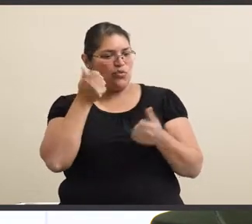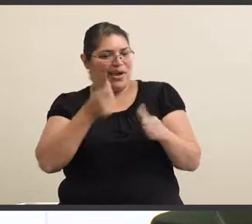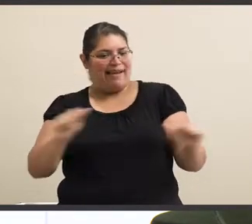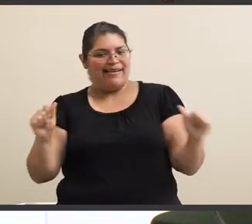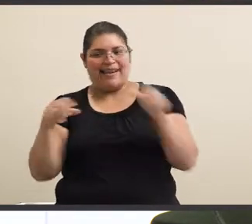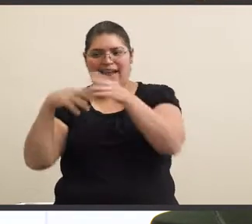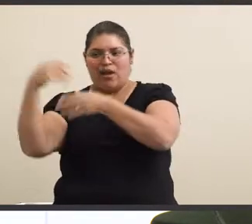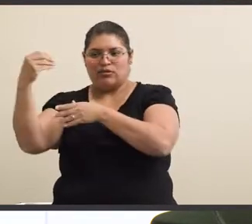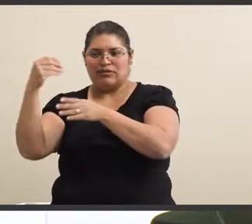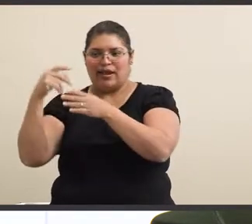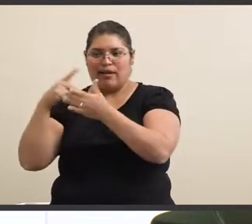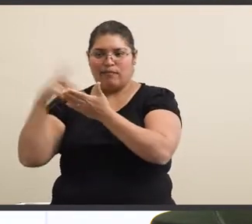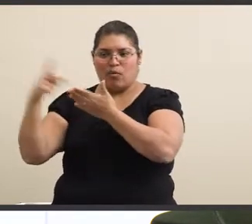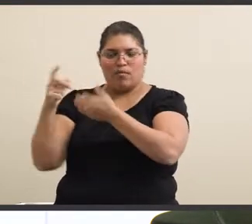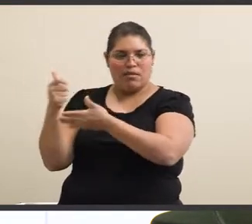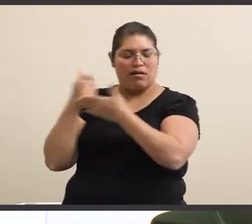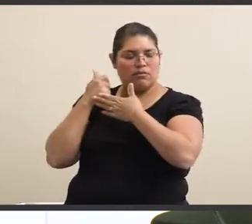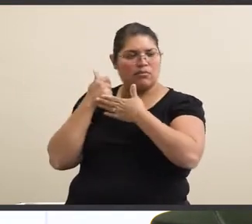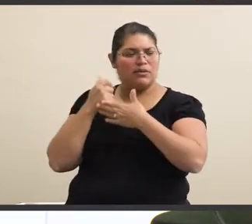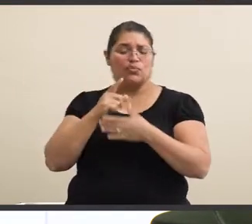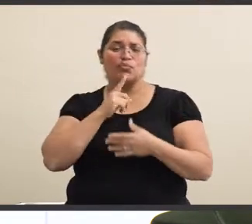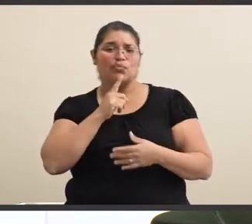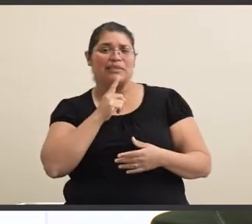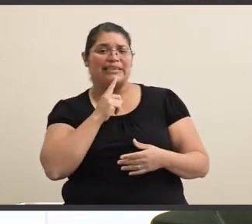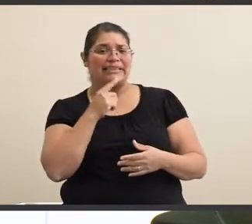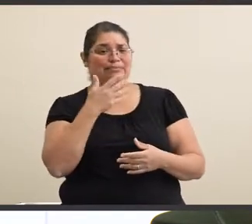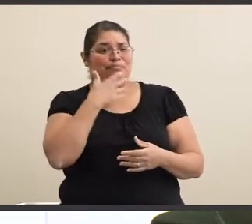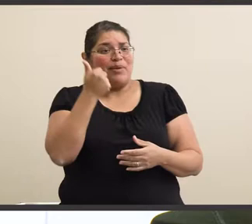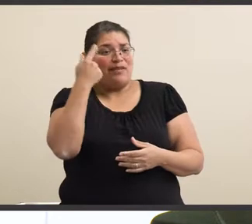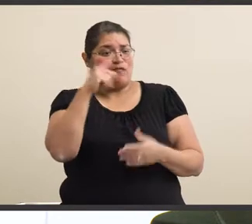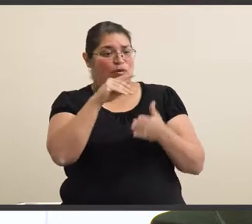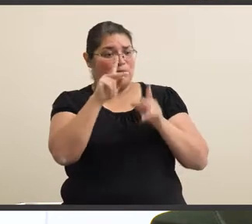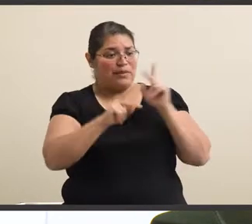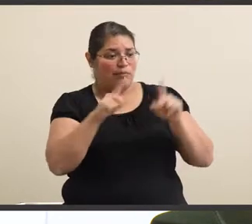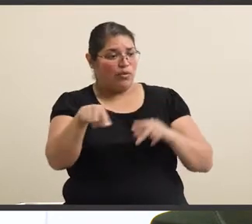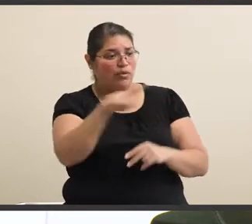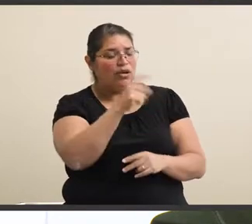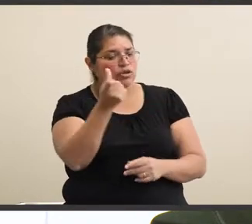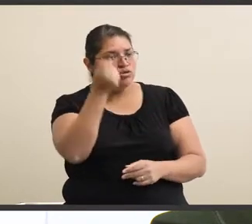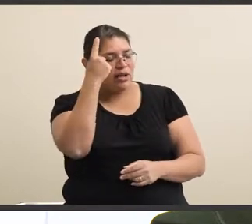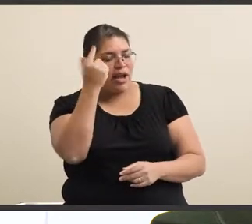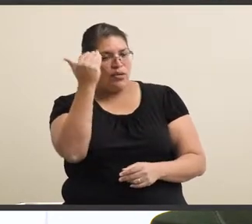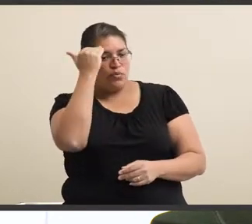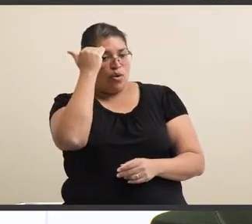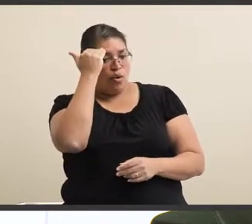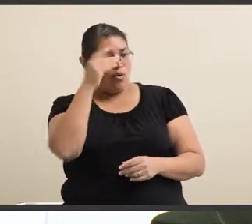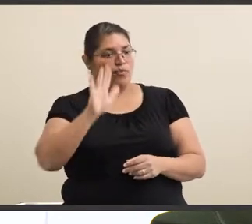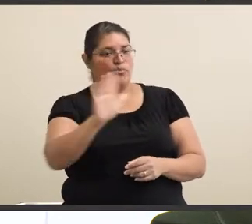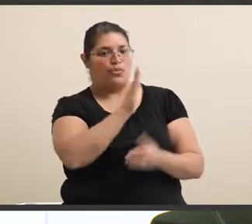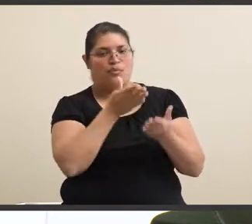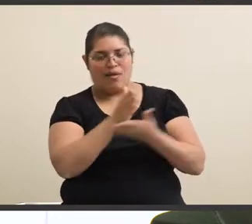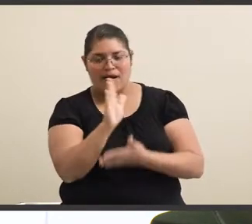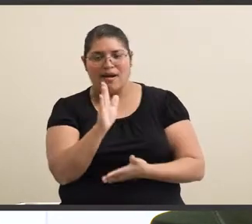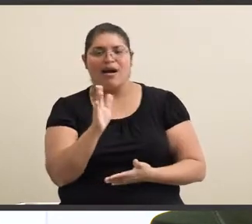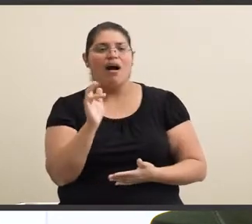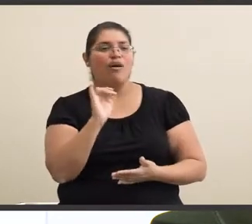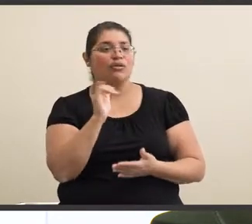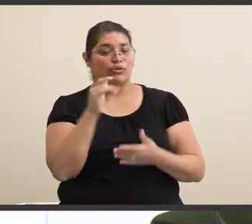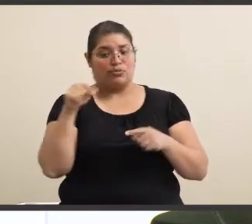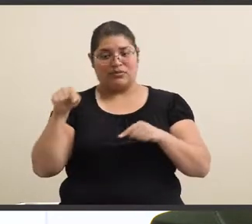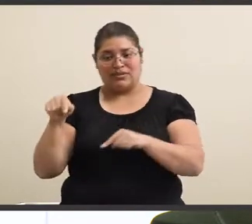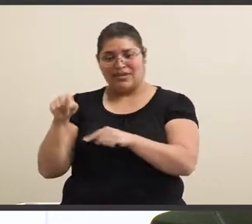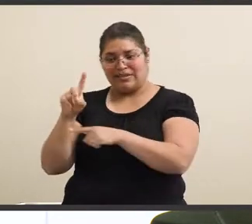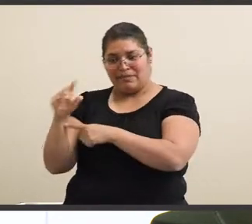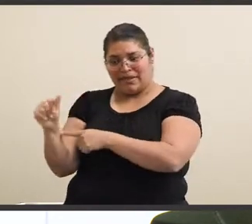that would really help me. And I think it's always best for people to understand and to know that the rights that they have as someone with disability